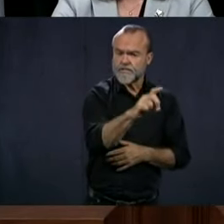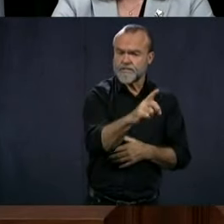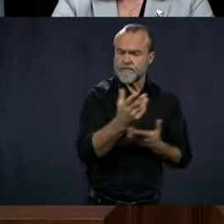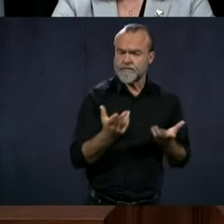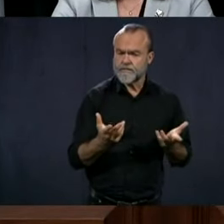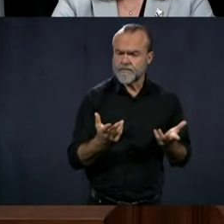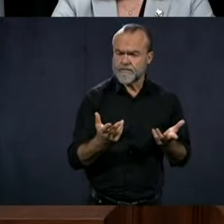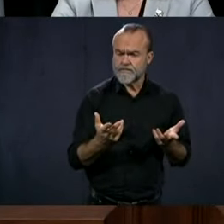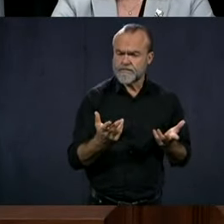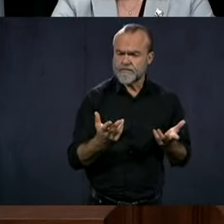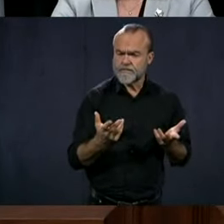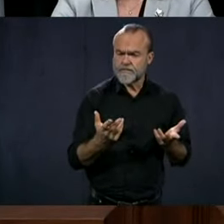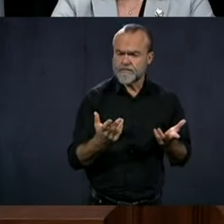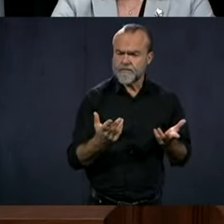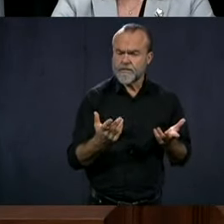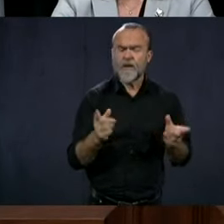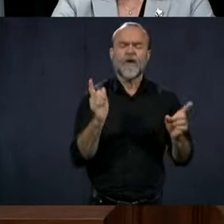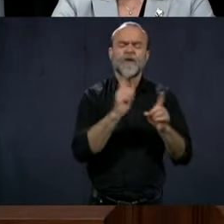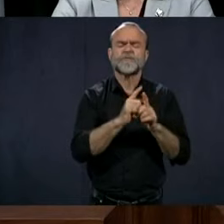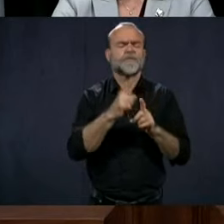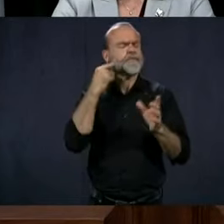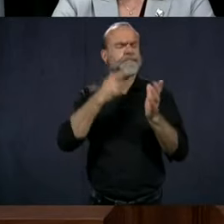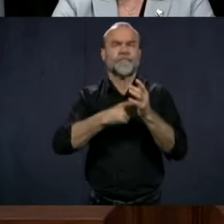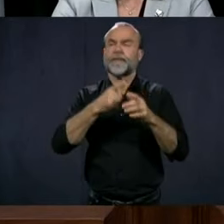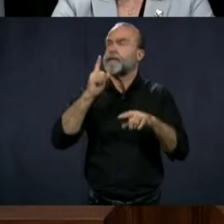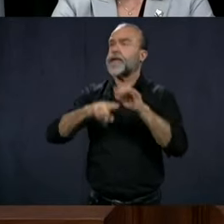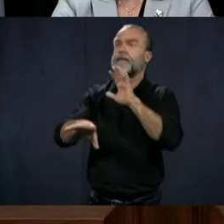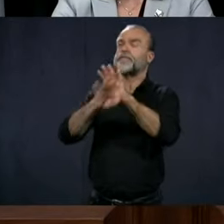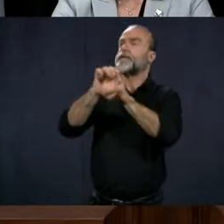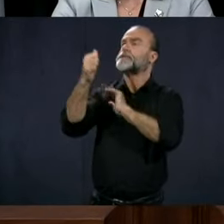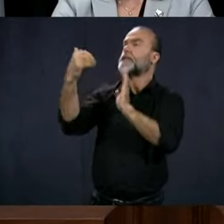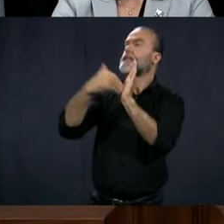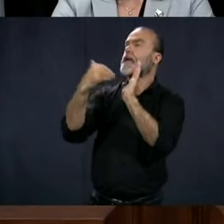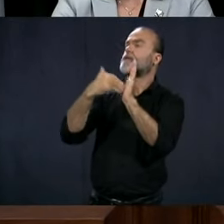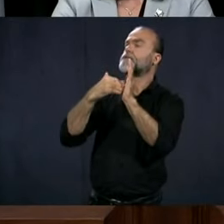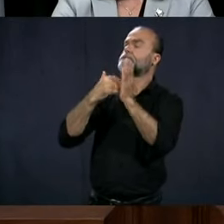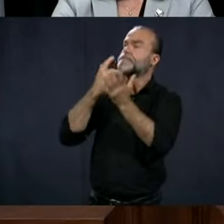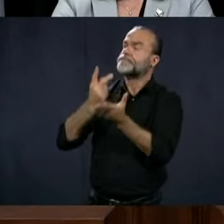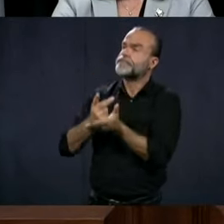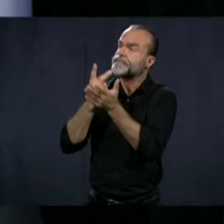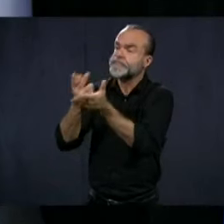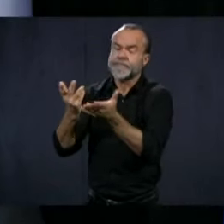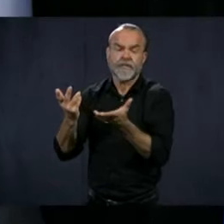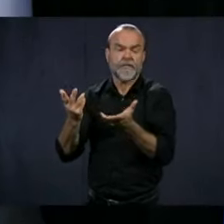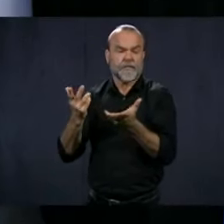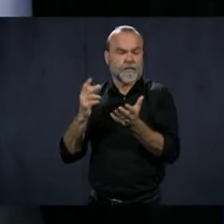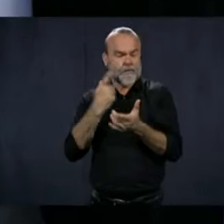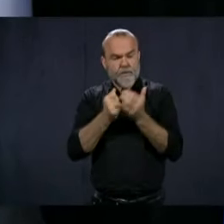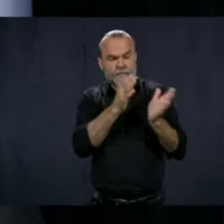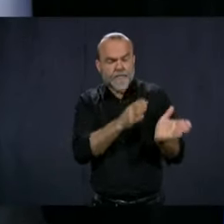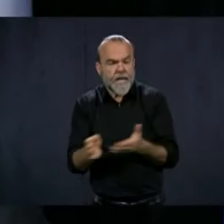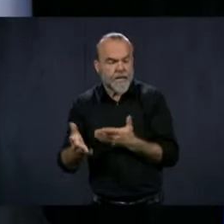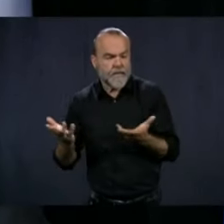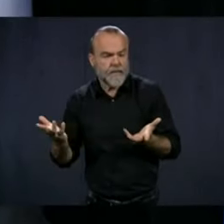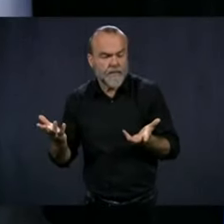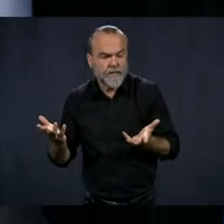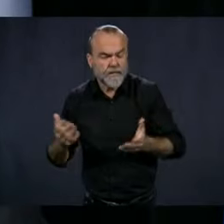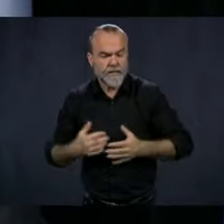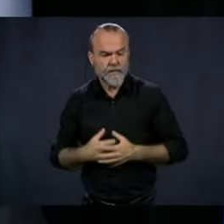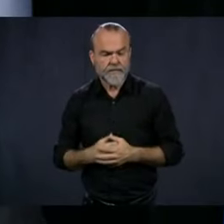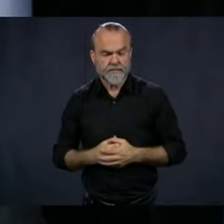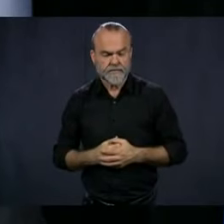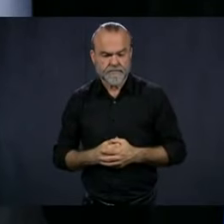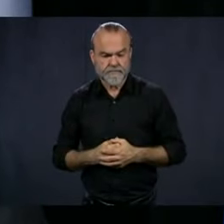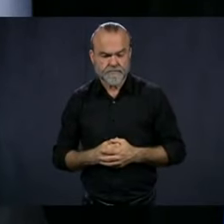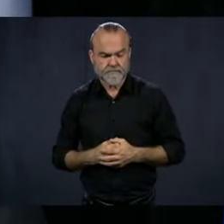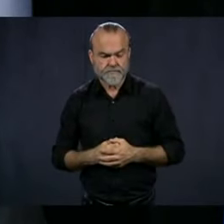plan B if you don't get the 10,000 long-term care workers? Nurses are exhausted. Okay. First, what